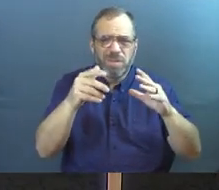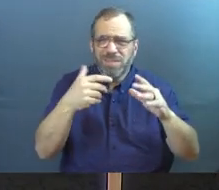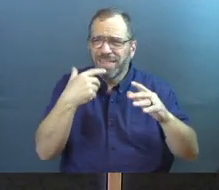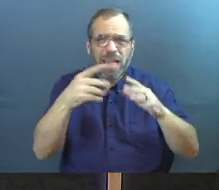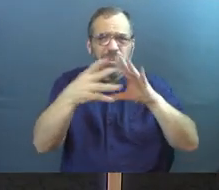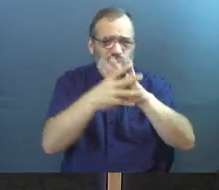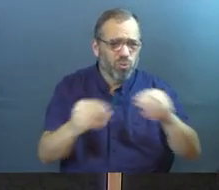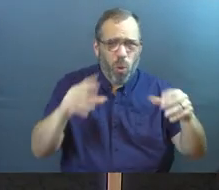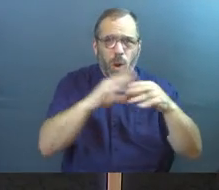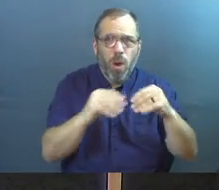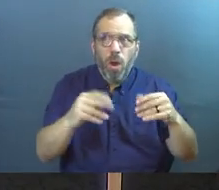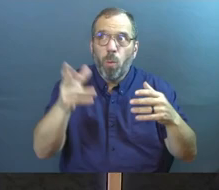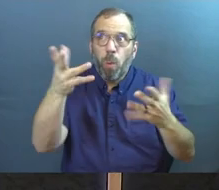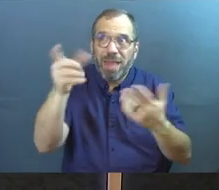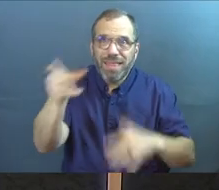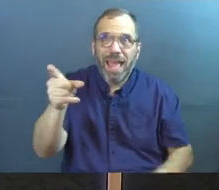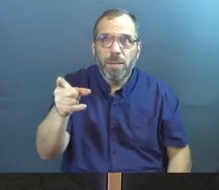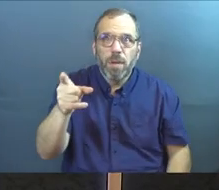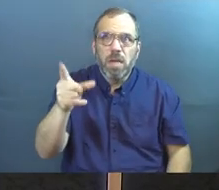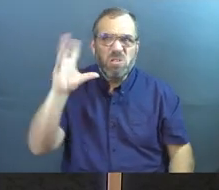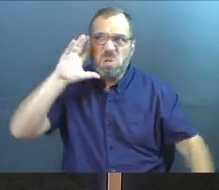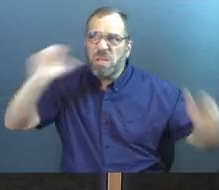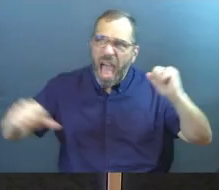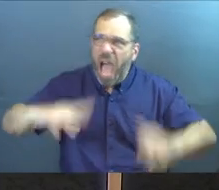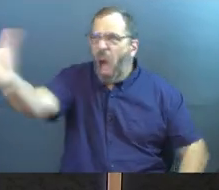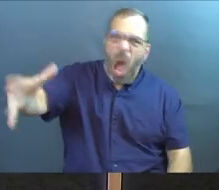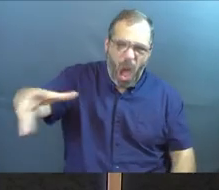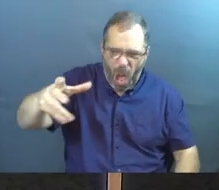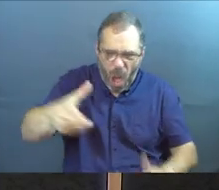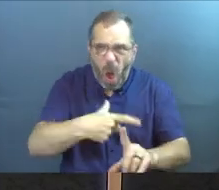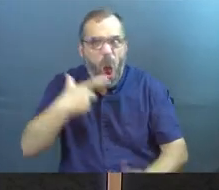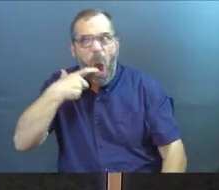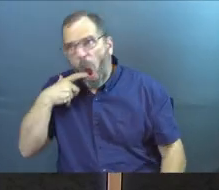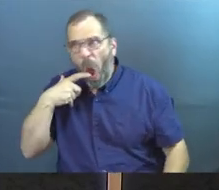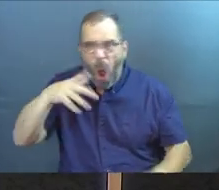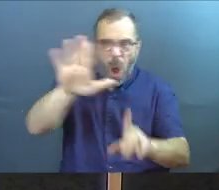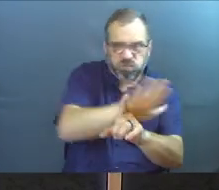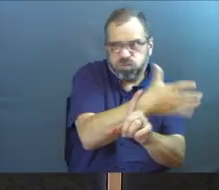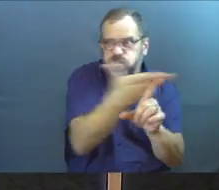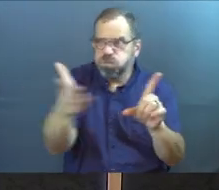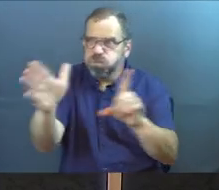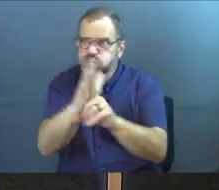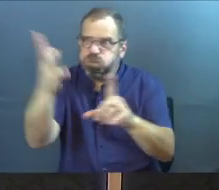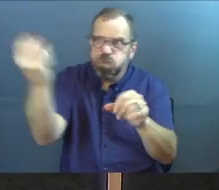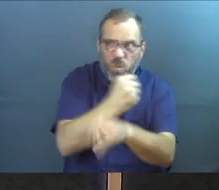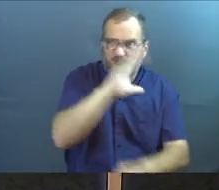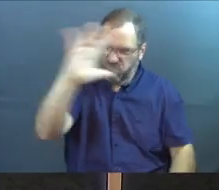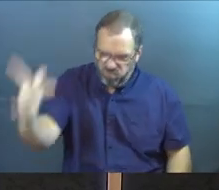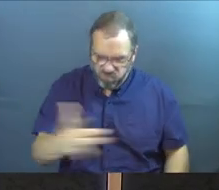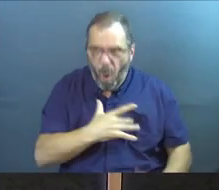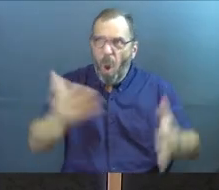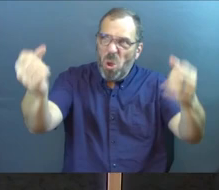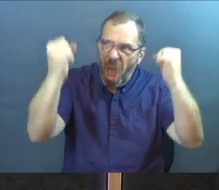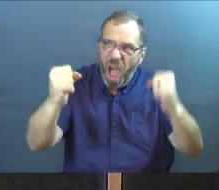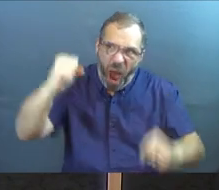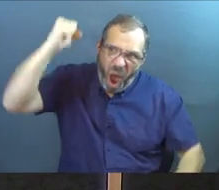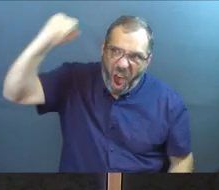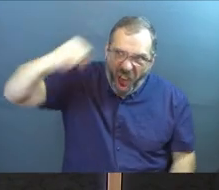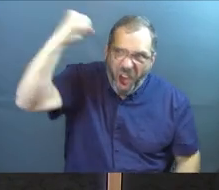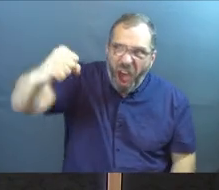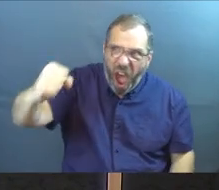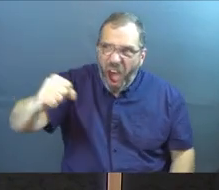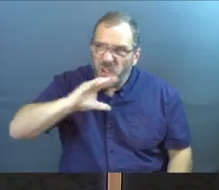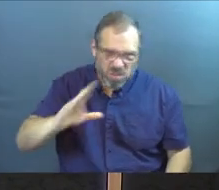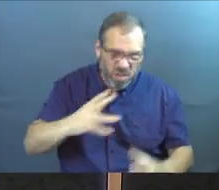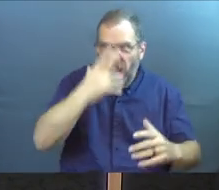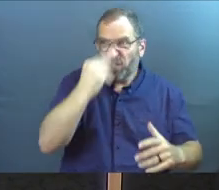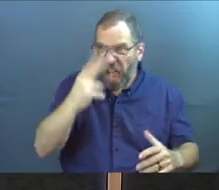us anything, we want them to be loud. We want them to hook us. We want them to win our attention. We want